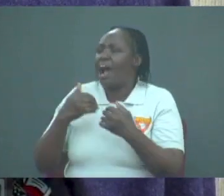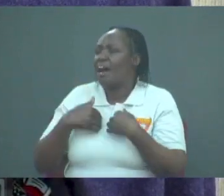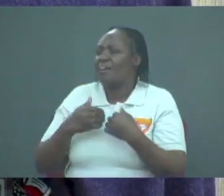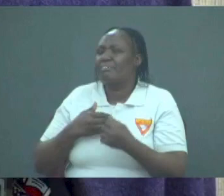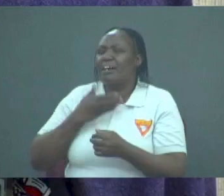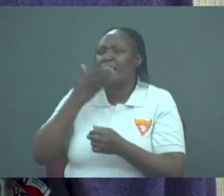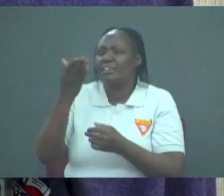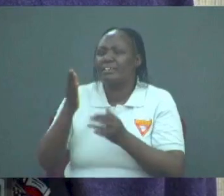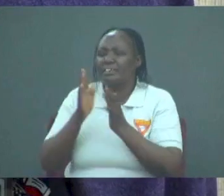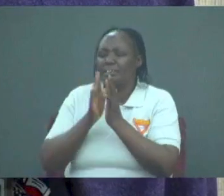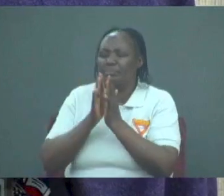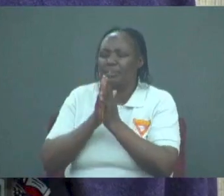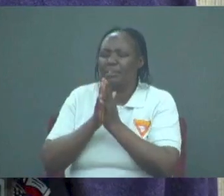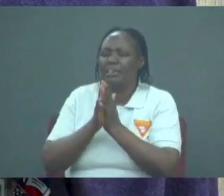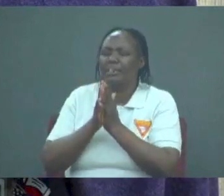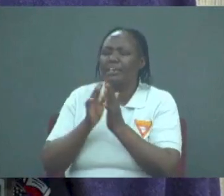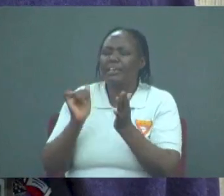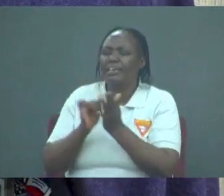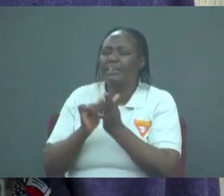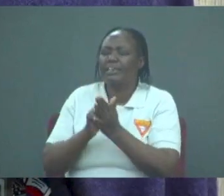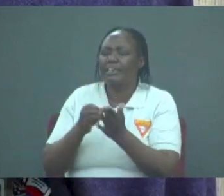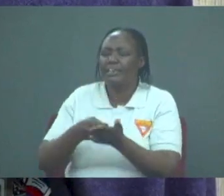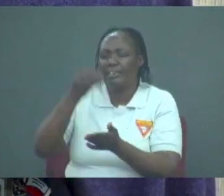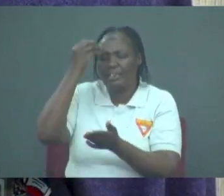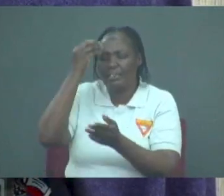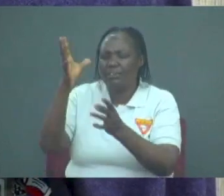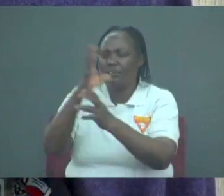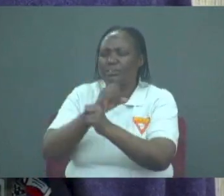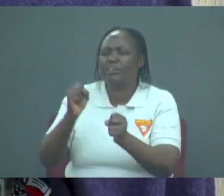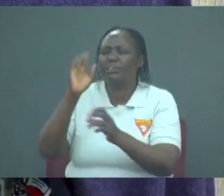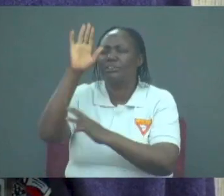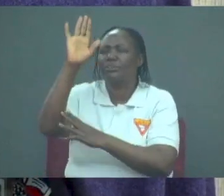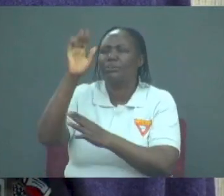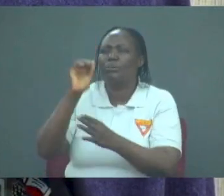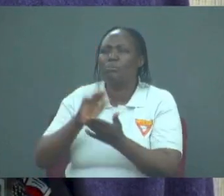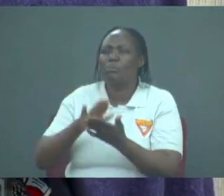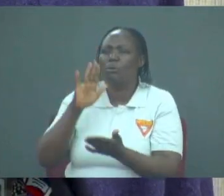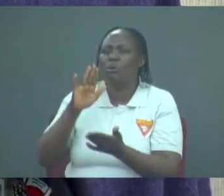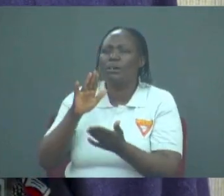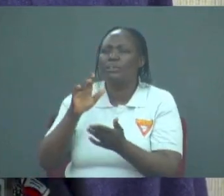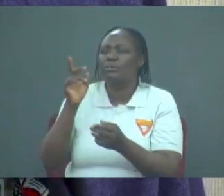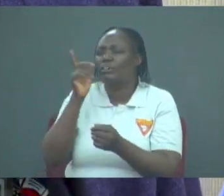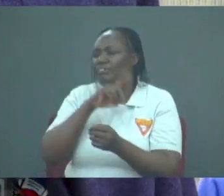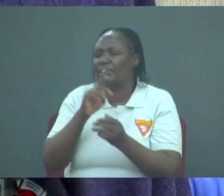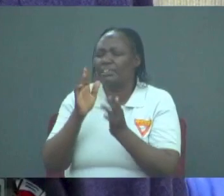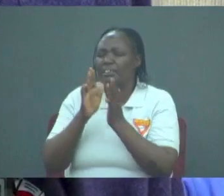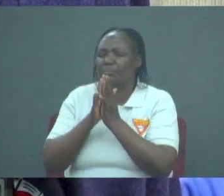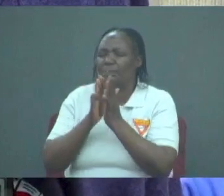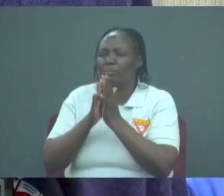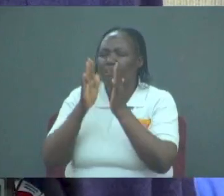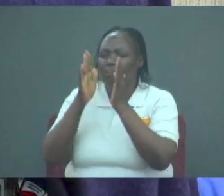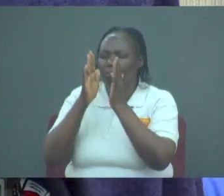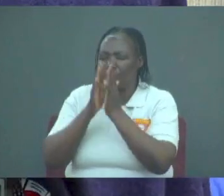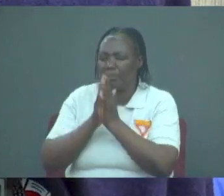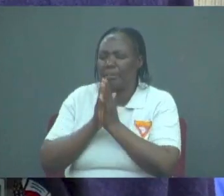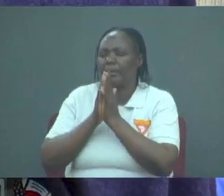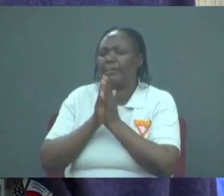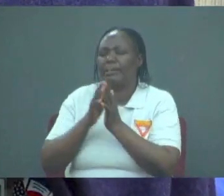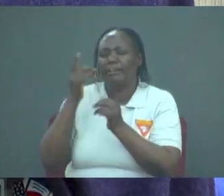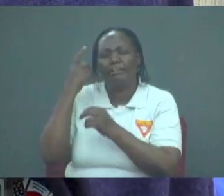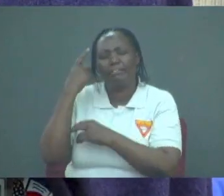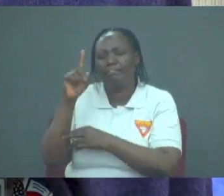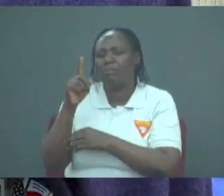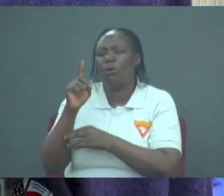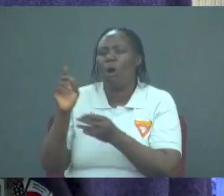prayers that they will learn to trust you more and dear God even as we conclude this prayer Lord we want to pray for